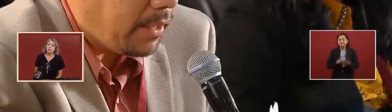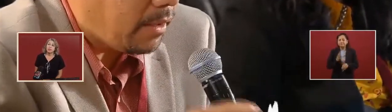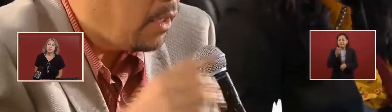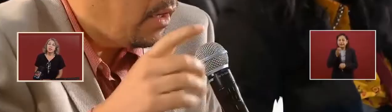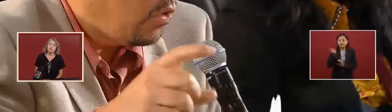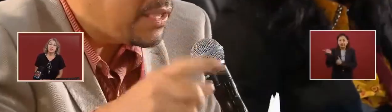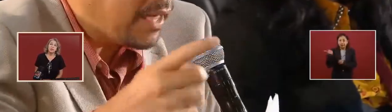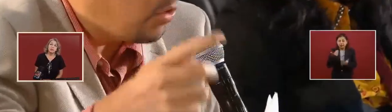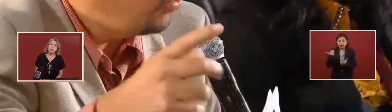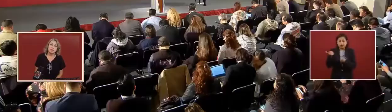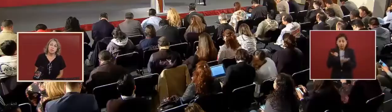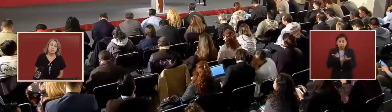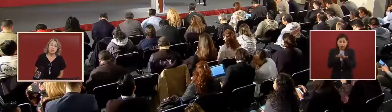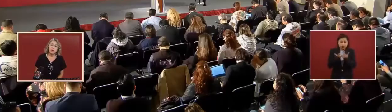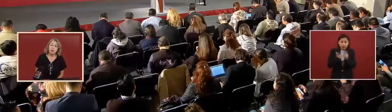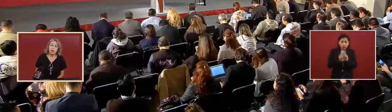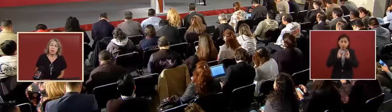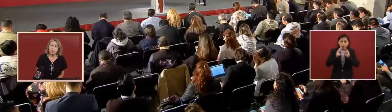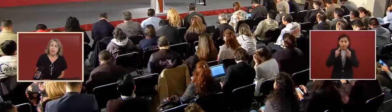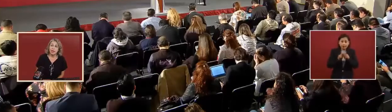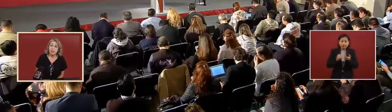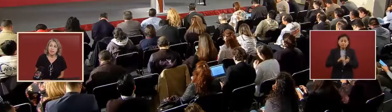contraband has to do with